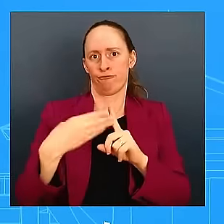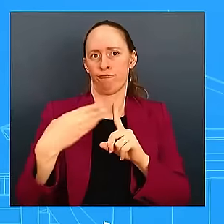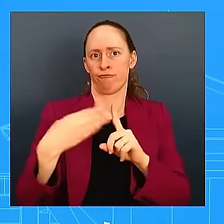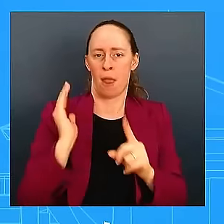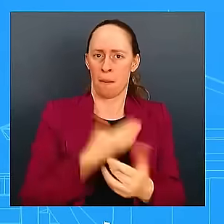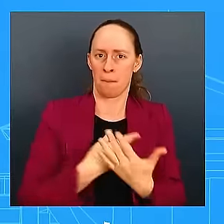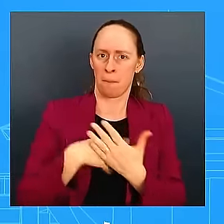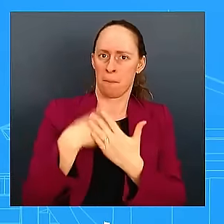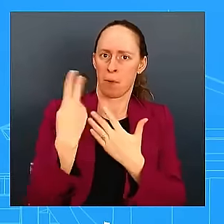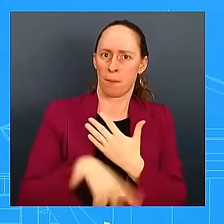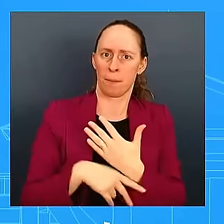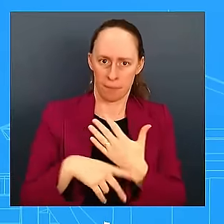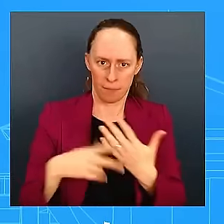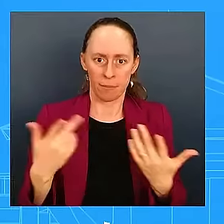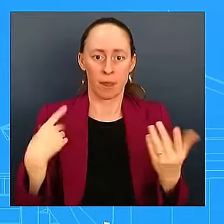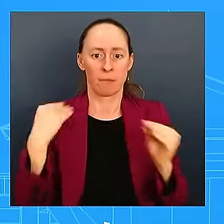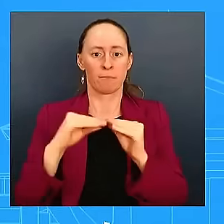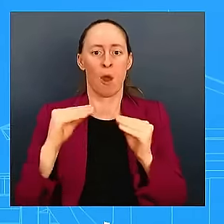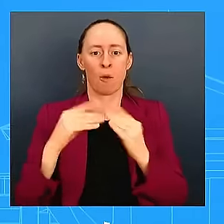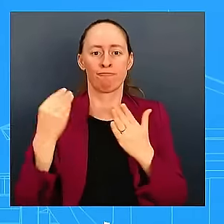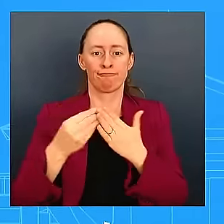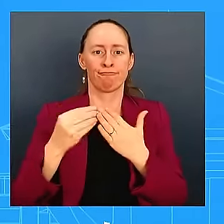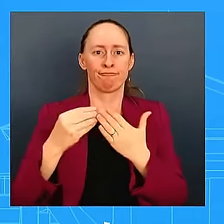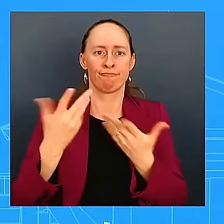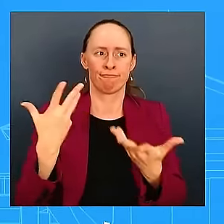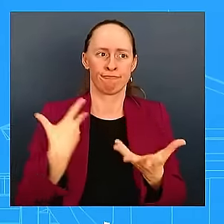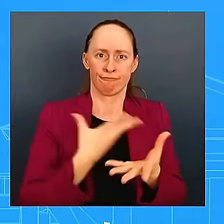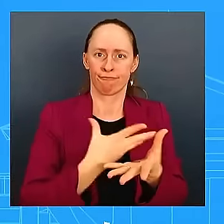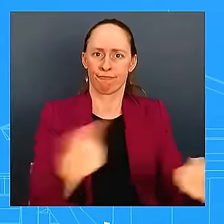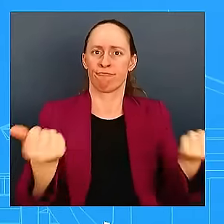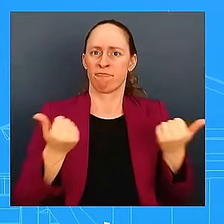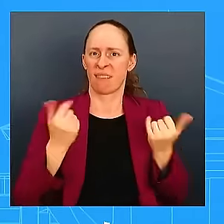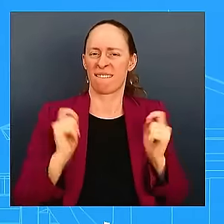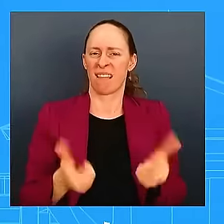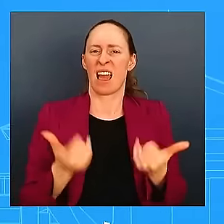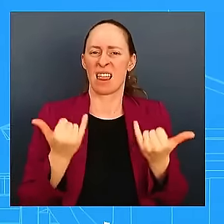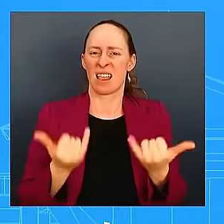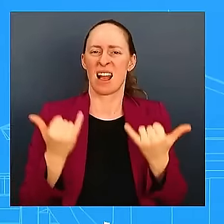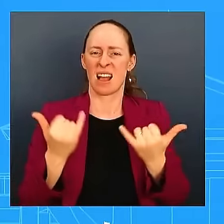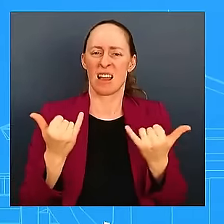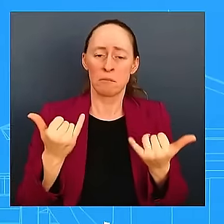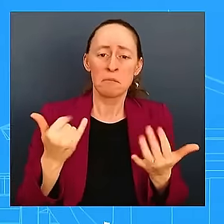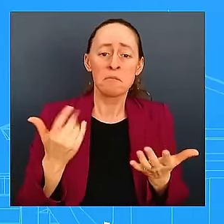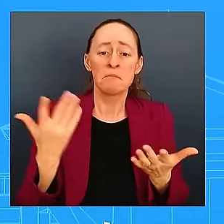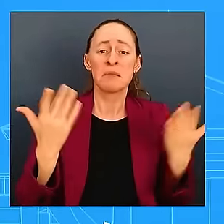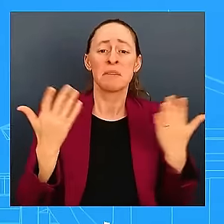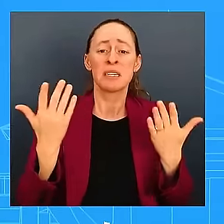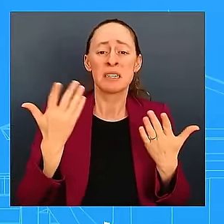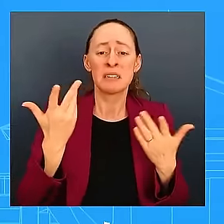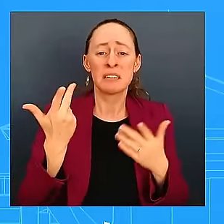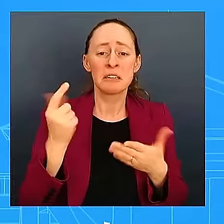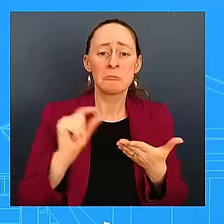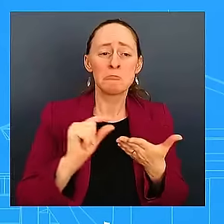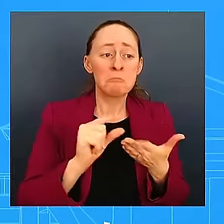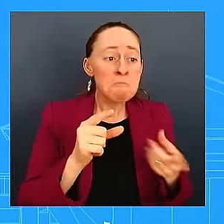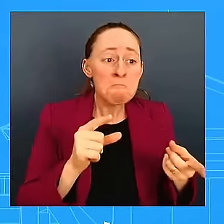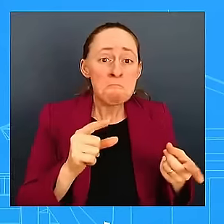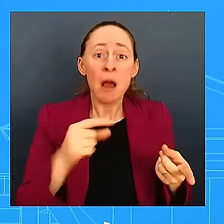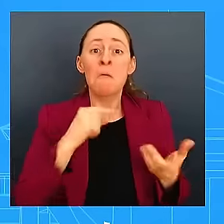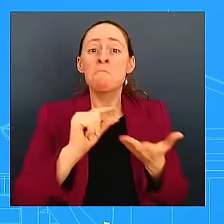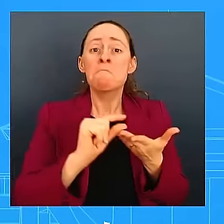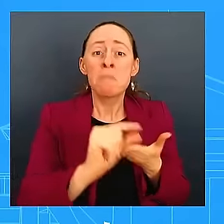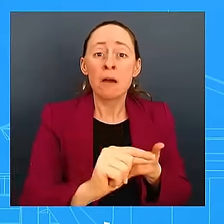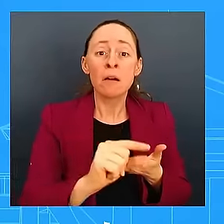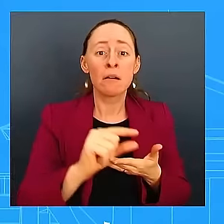needs assistant that can get them a very small amount of money to help with some of their immediate costs, but also the Individual and Households